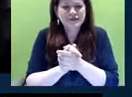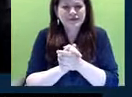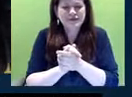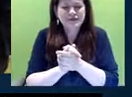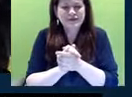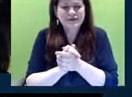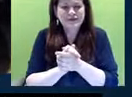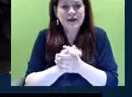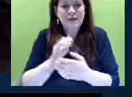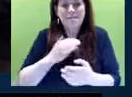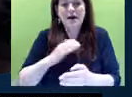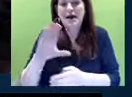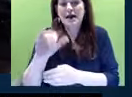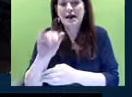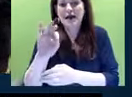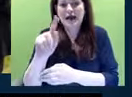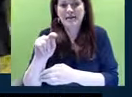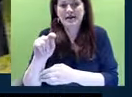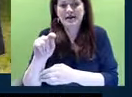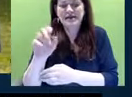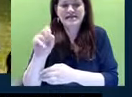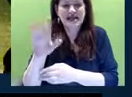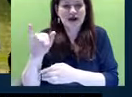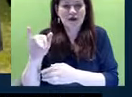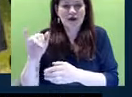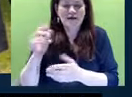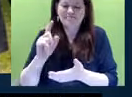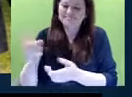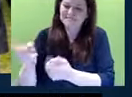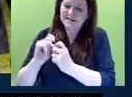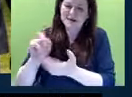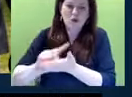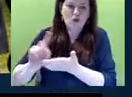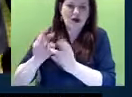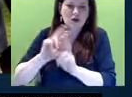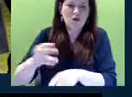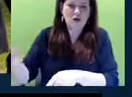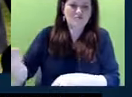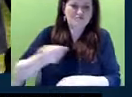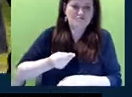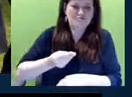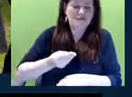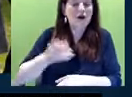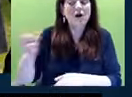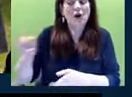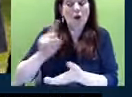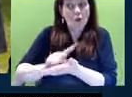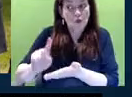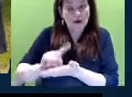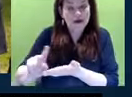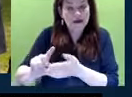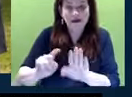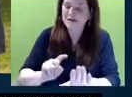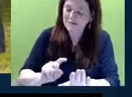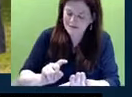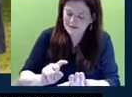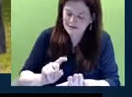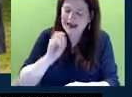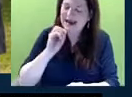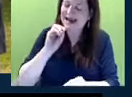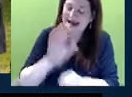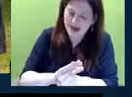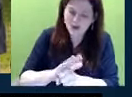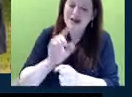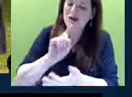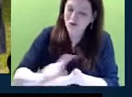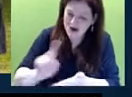My cabinet secretaries make weekly reports to me and almost on a weekly basis, no, guaranteed on a